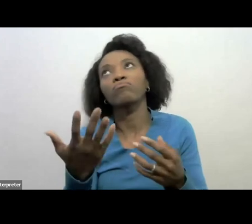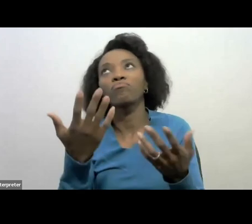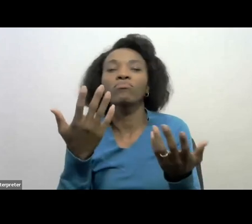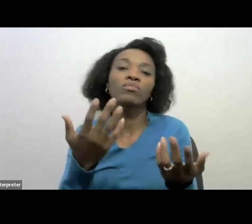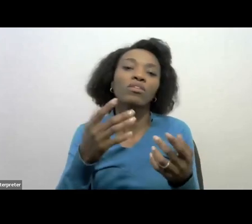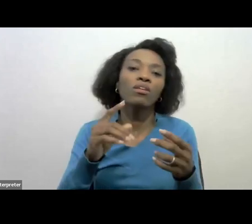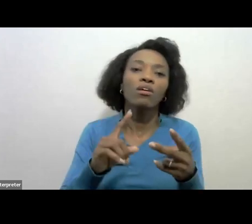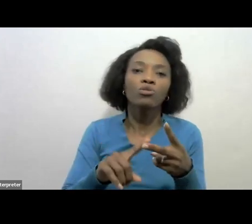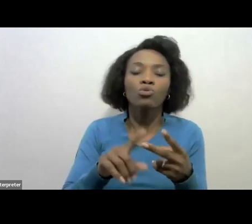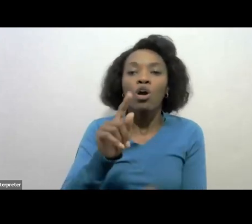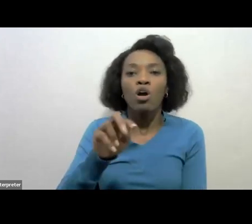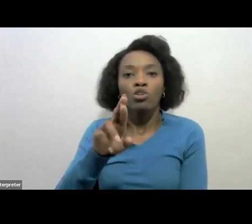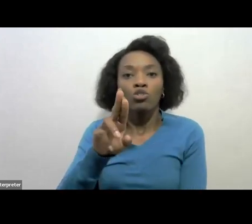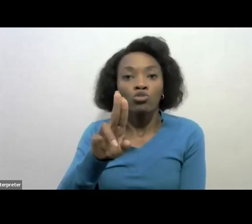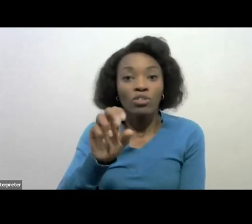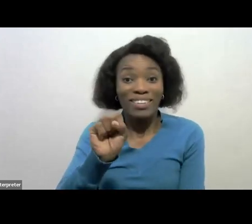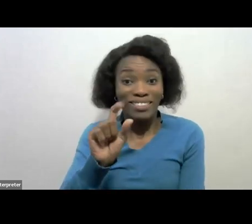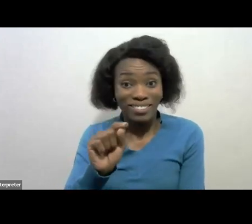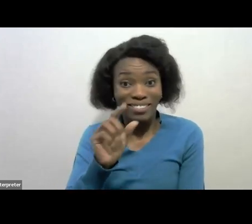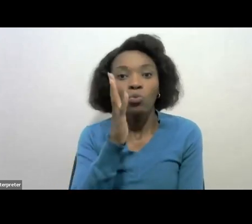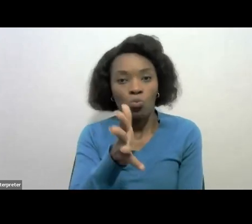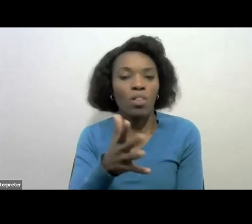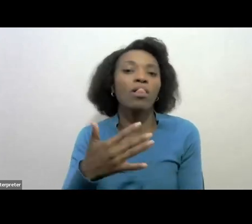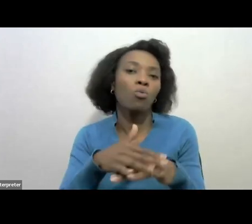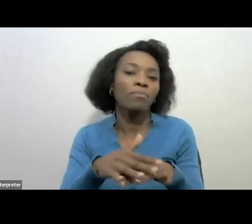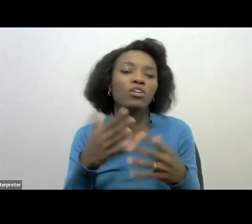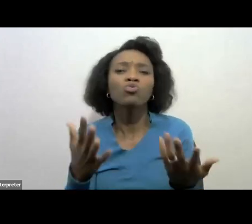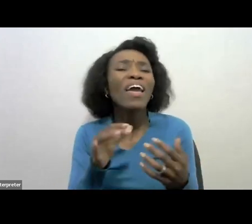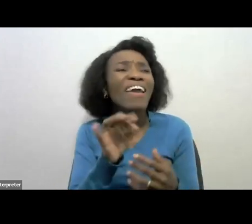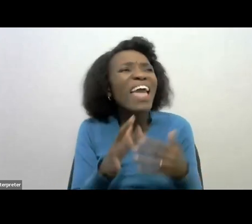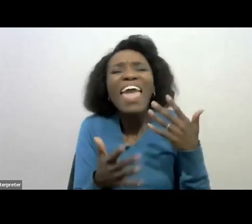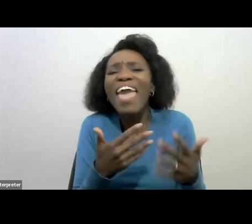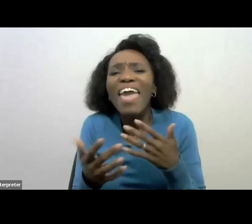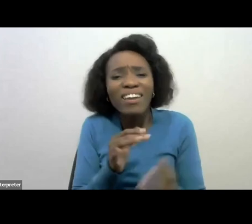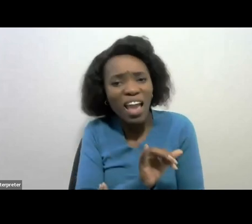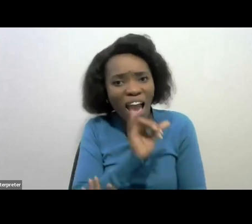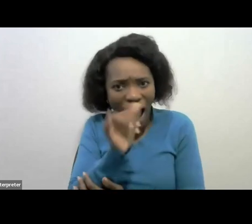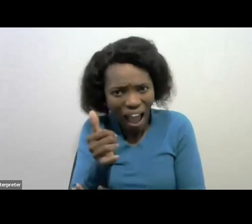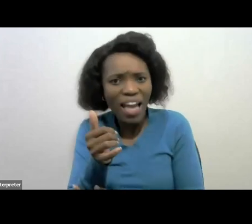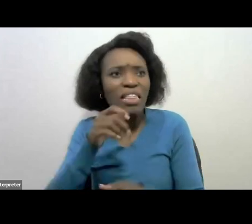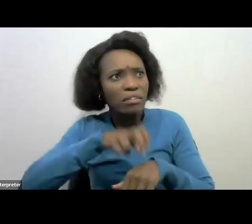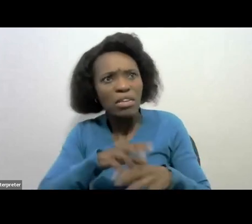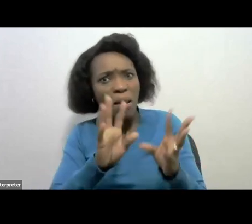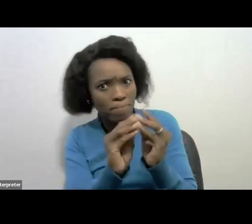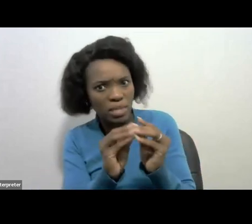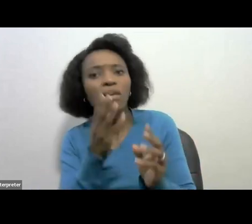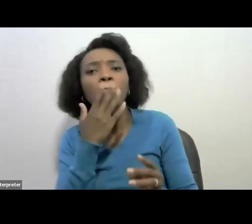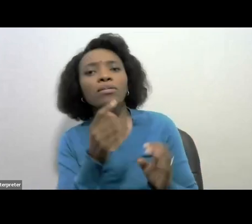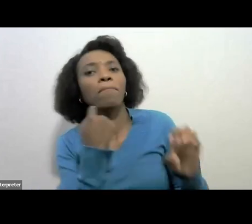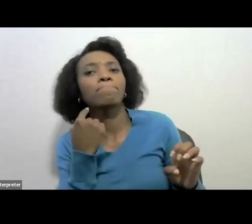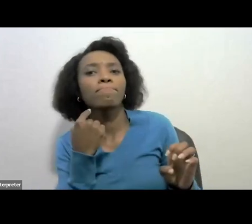And please, again, if you feel there is any other topic that you would like to see in this webinar series, please send it to us,